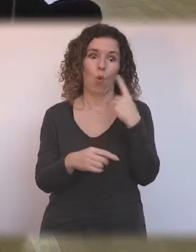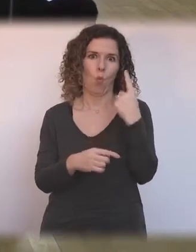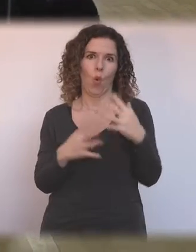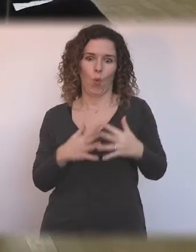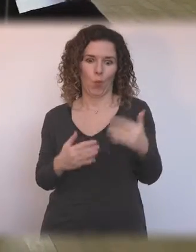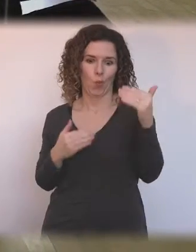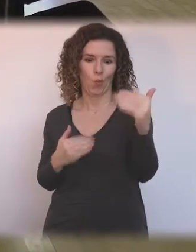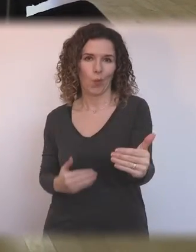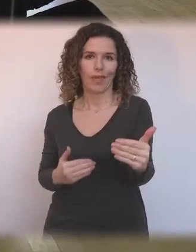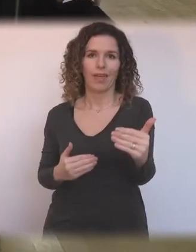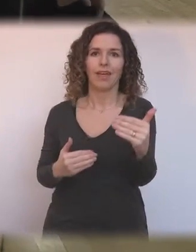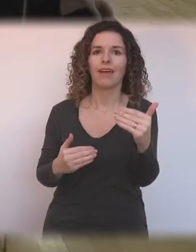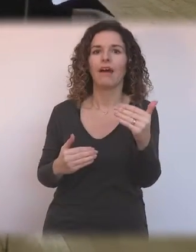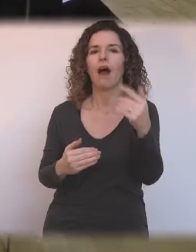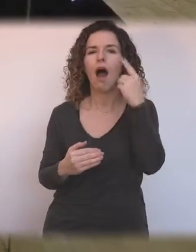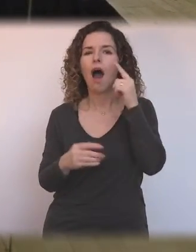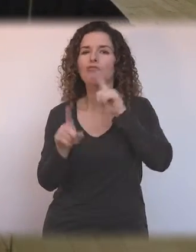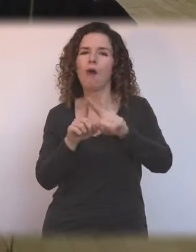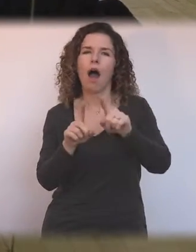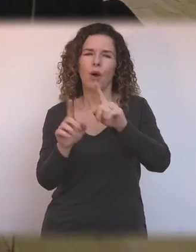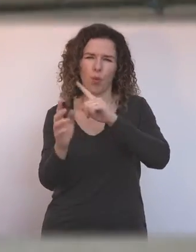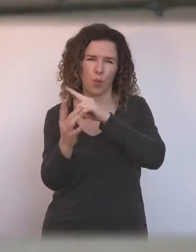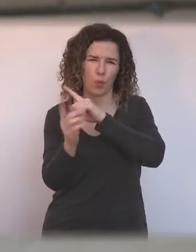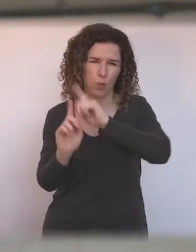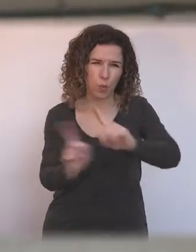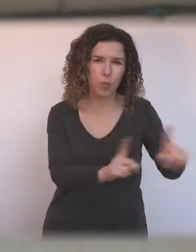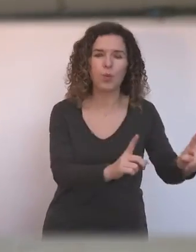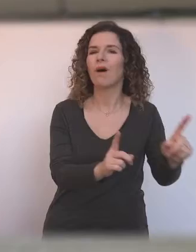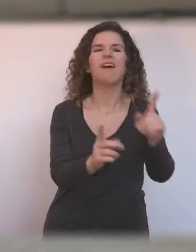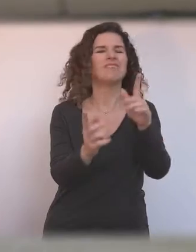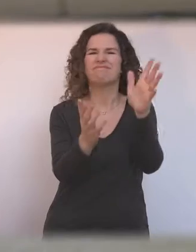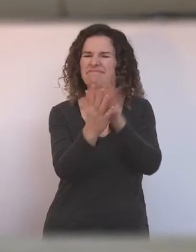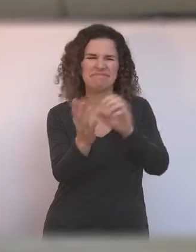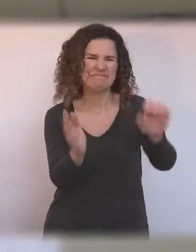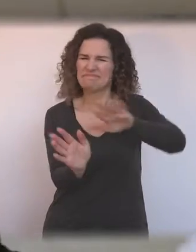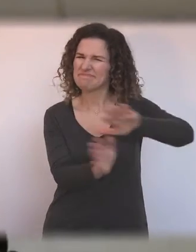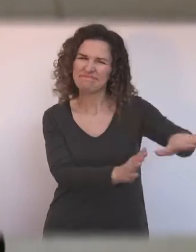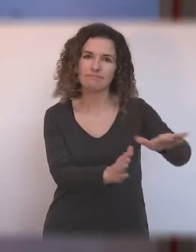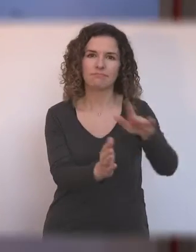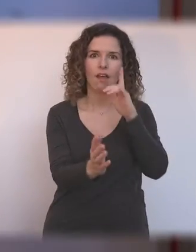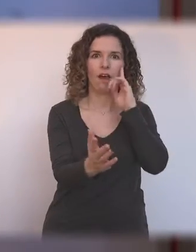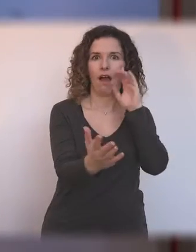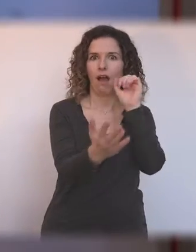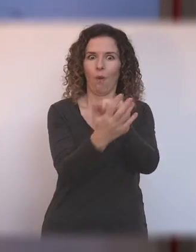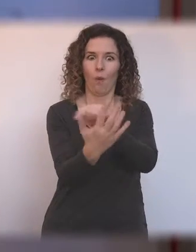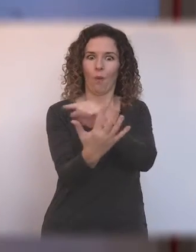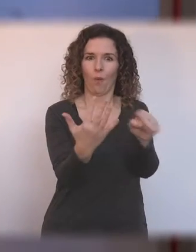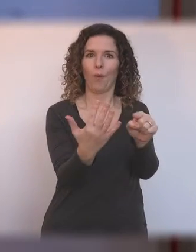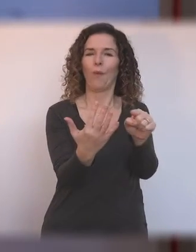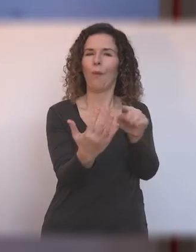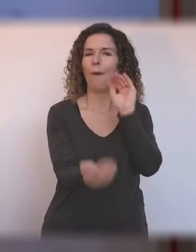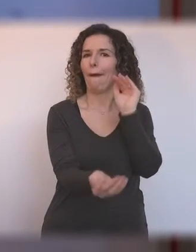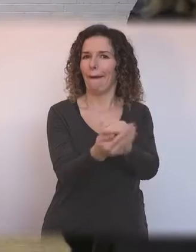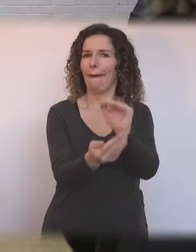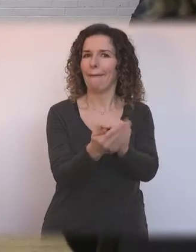being able to spend a week trying 50 things and going 45 don't work. But these five that do work,